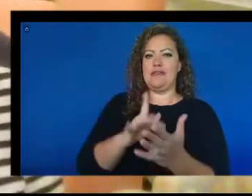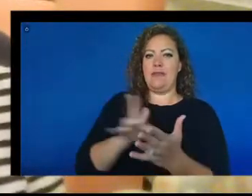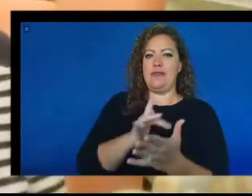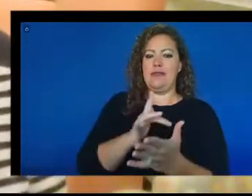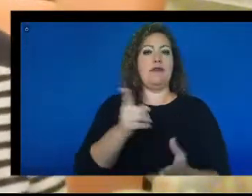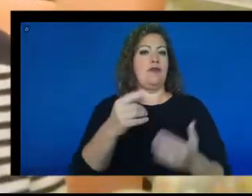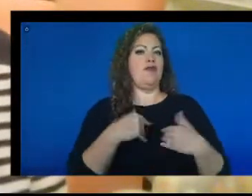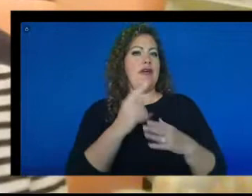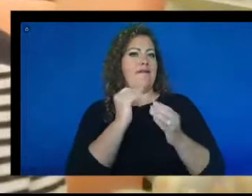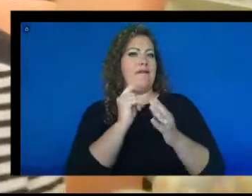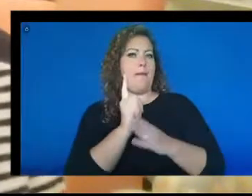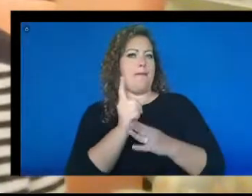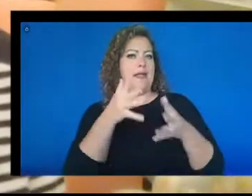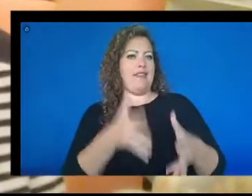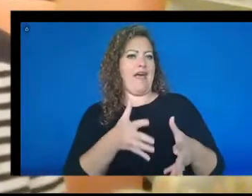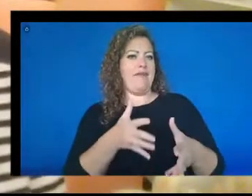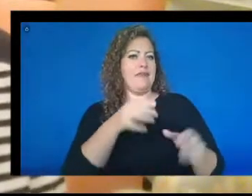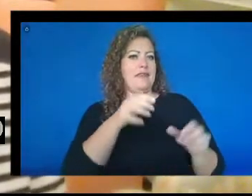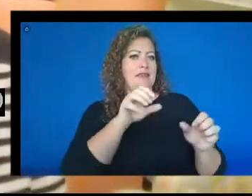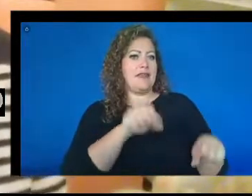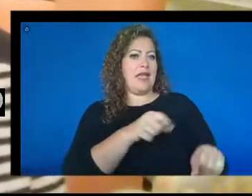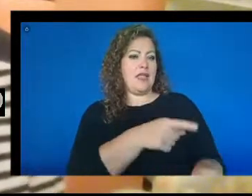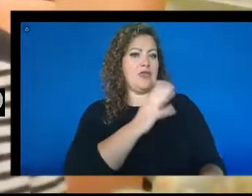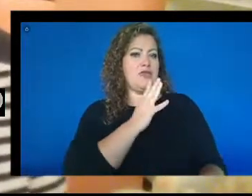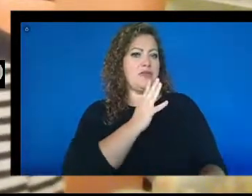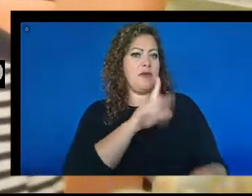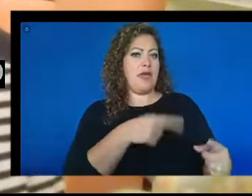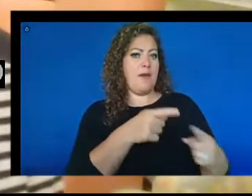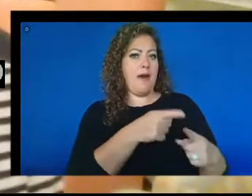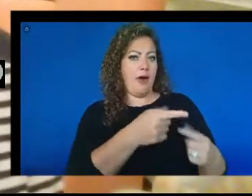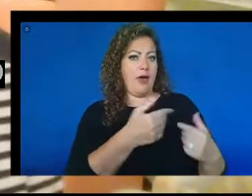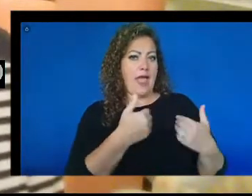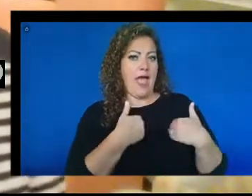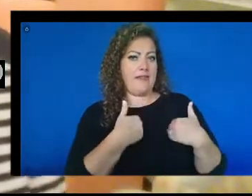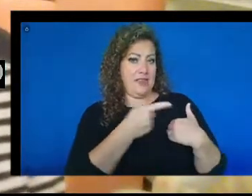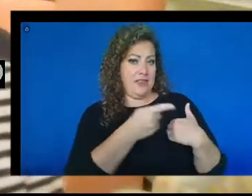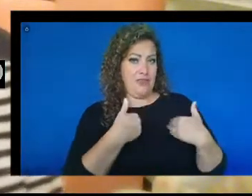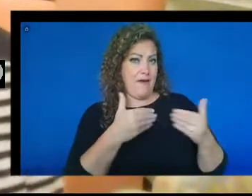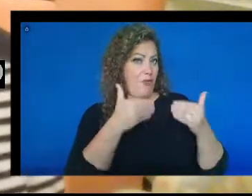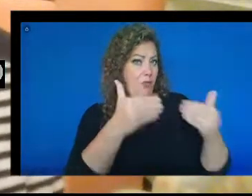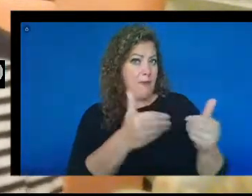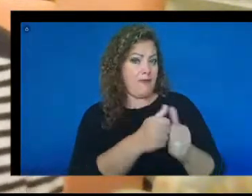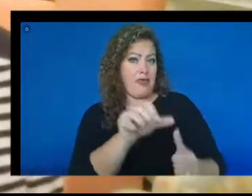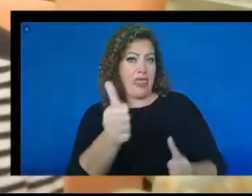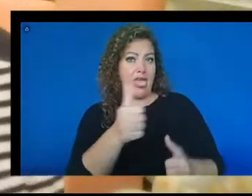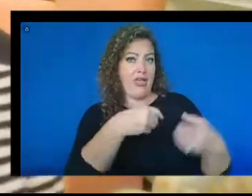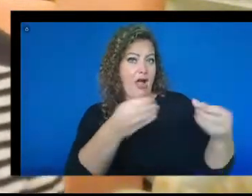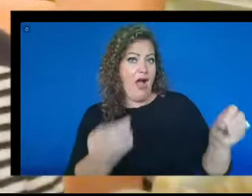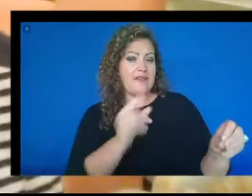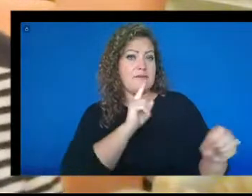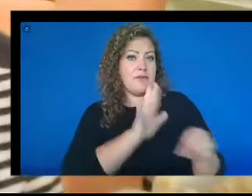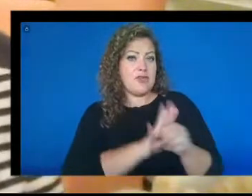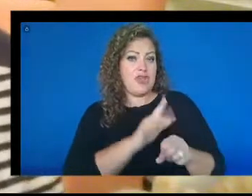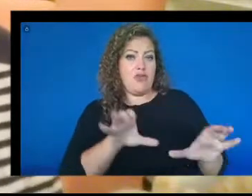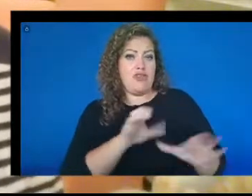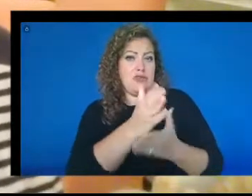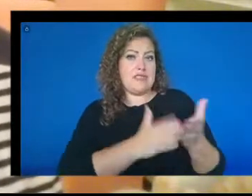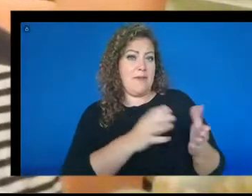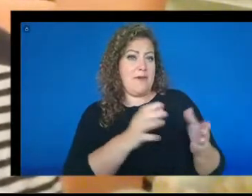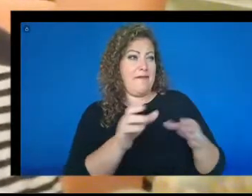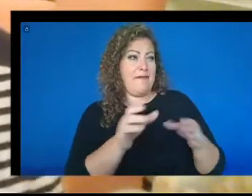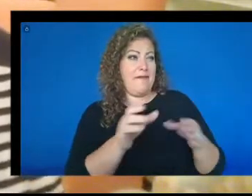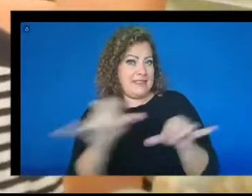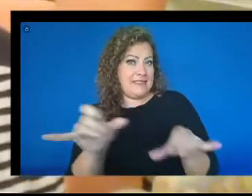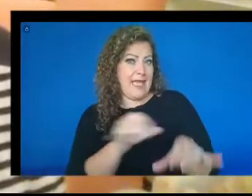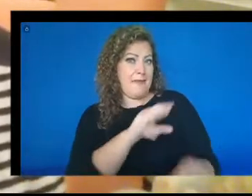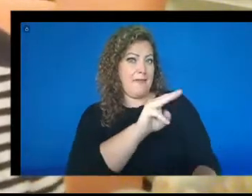you speak a little bit? Are you working? Are you having cooperation with other offices to be sure that we're doing some of the same things that Ms.